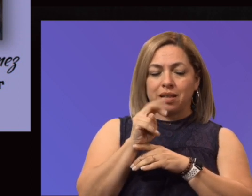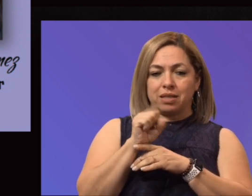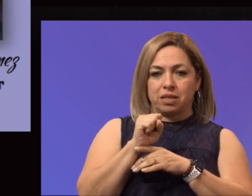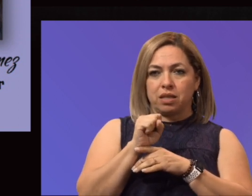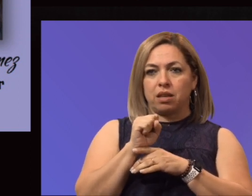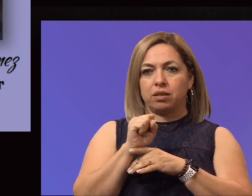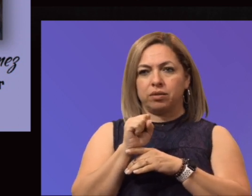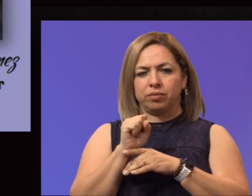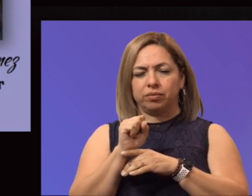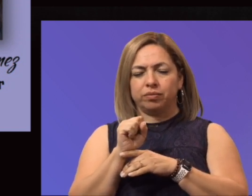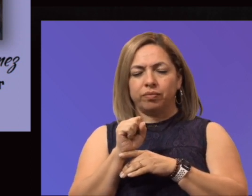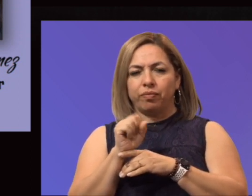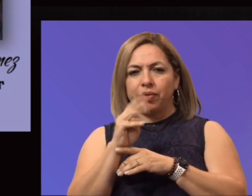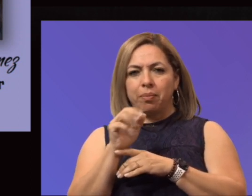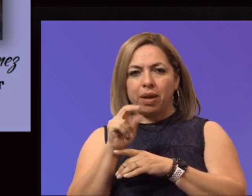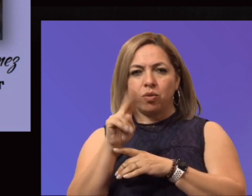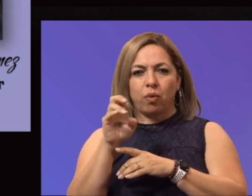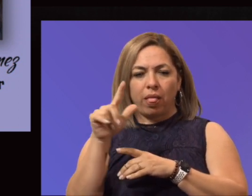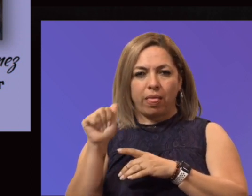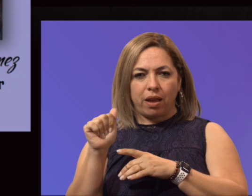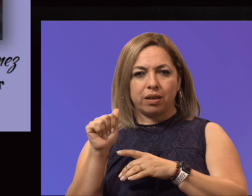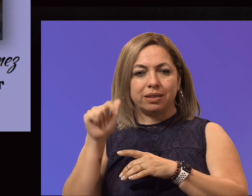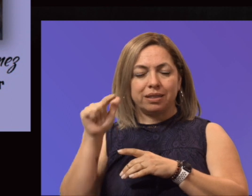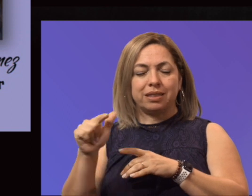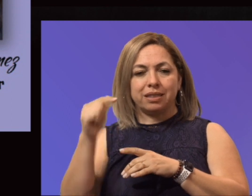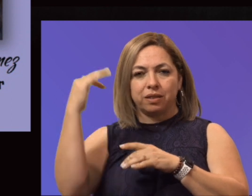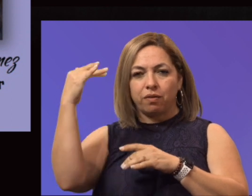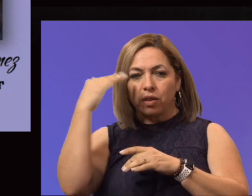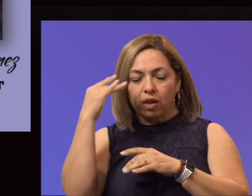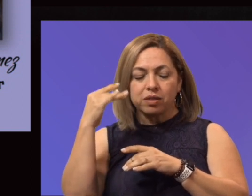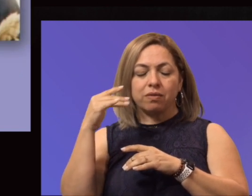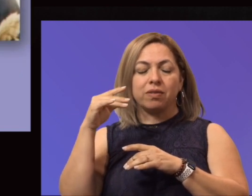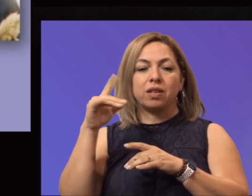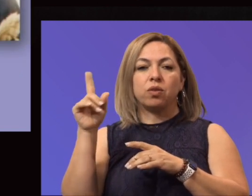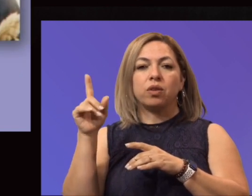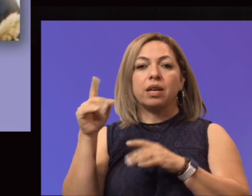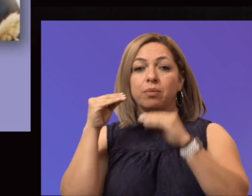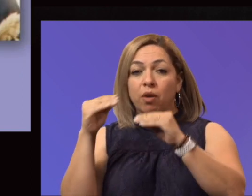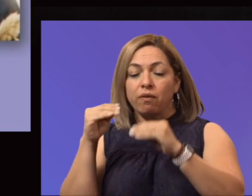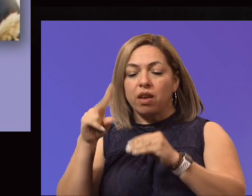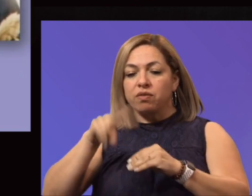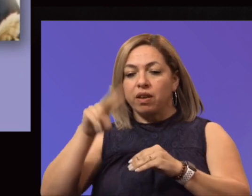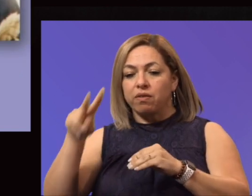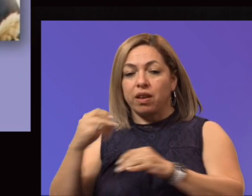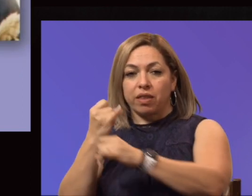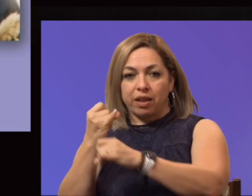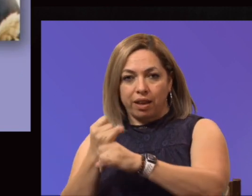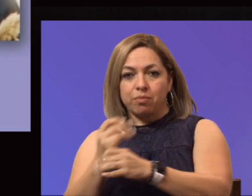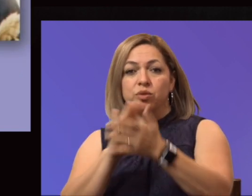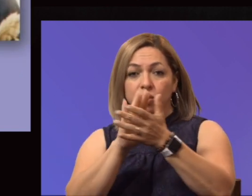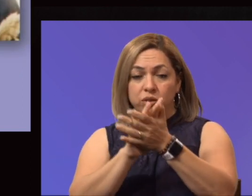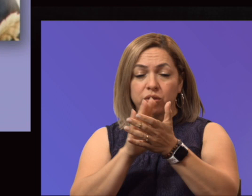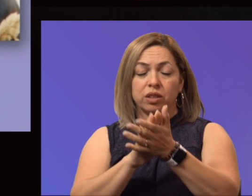Assistant Professor of Philosophy at the Valle Verde Campus. Congratulations to each of you. Well deserved. Our Adjunct